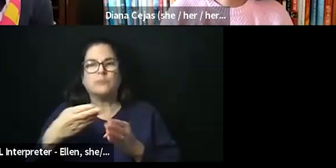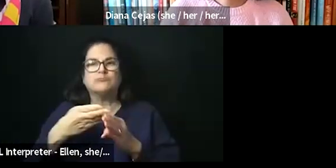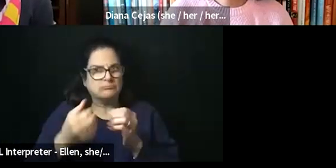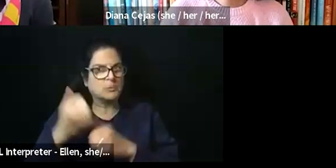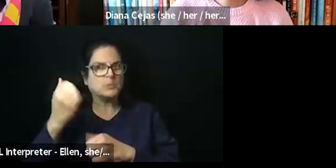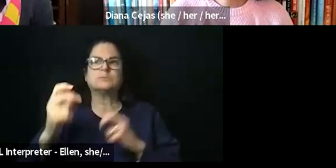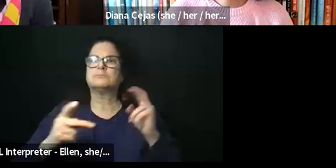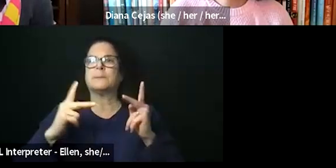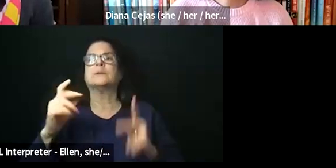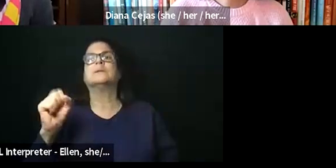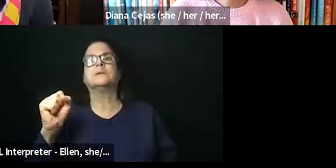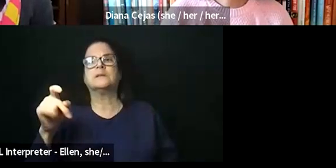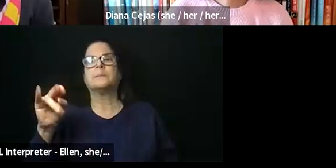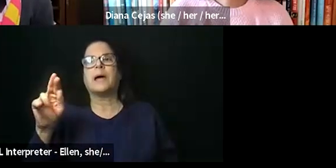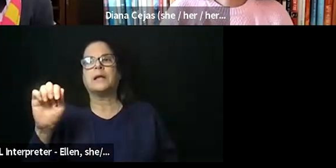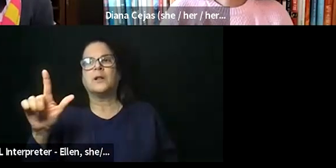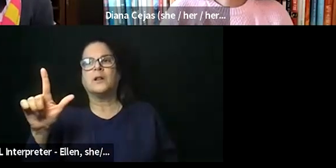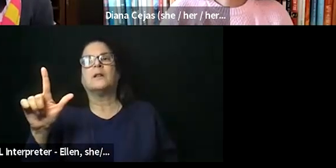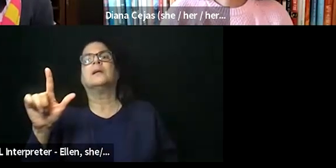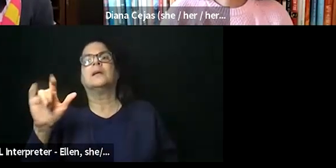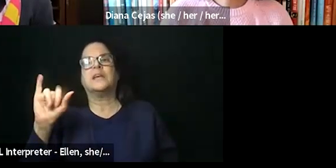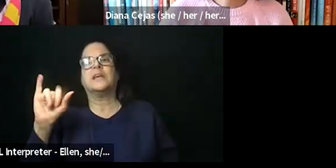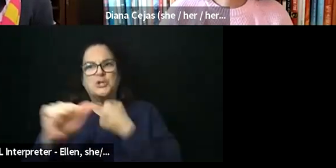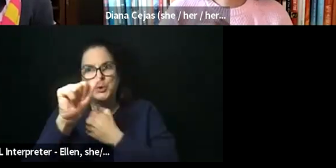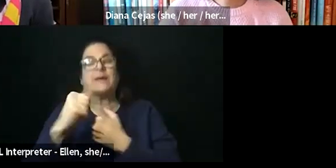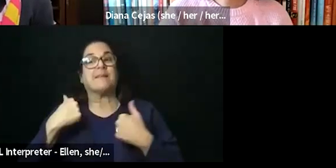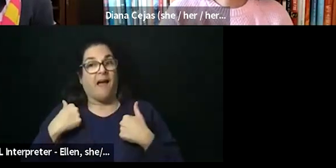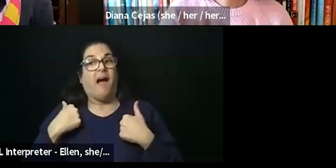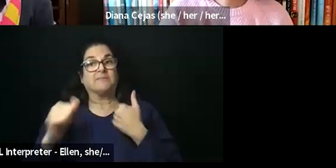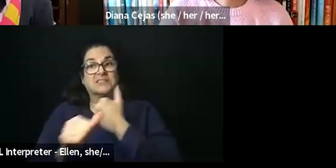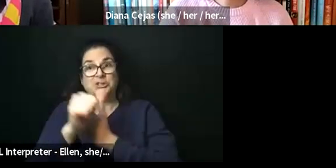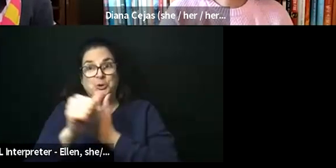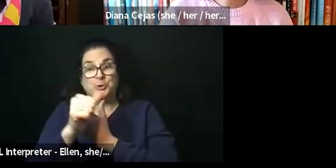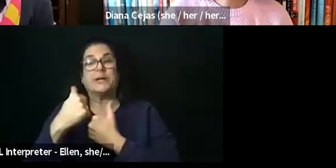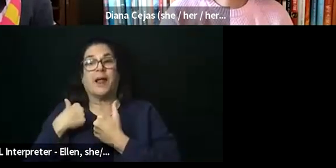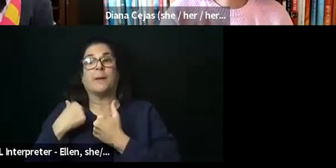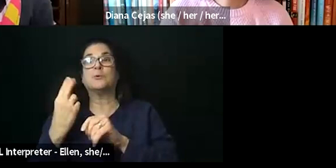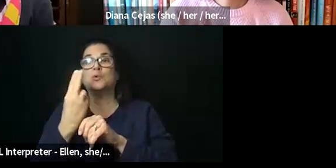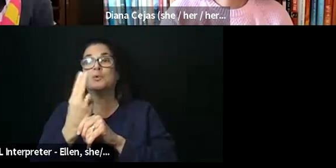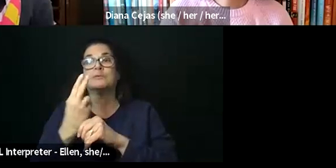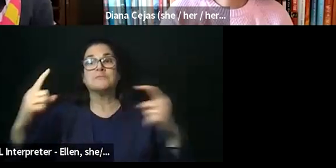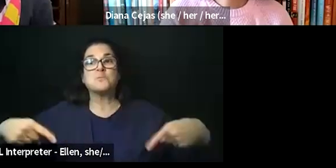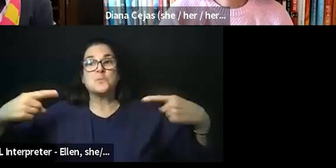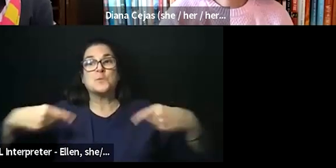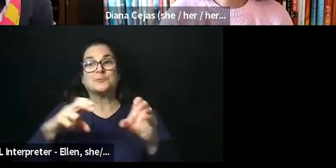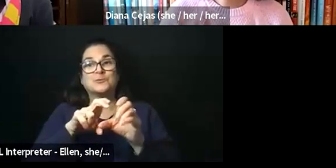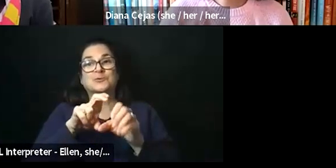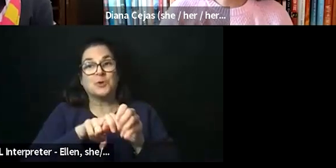and I'm a wheelchair user. And with that, I would like to have my co-chair introduce herself.